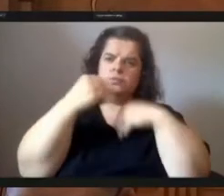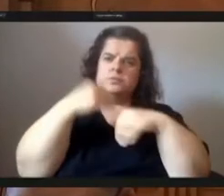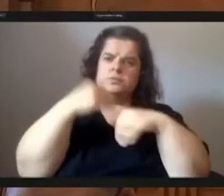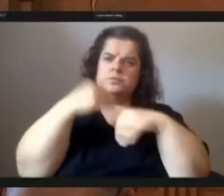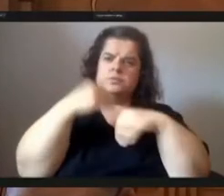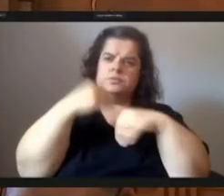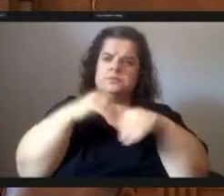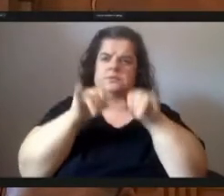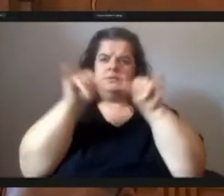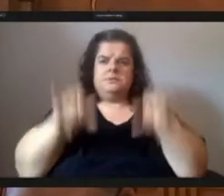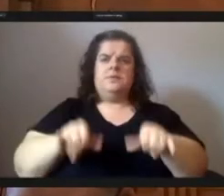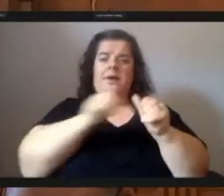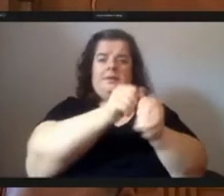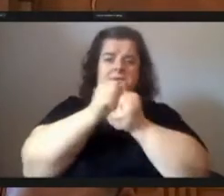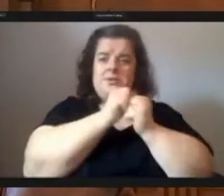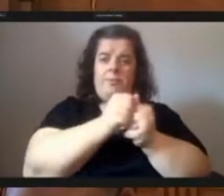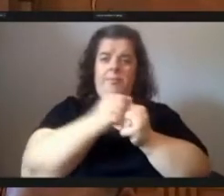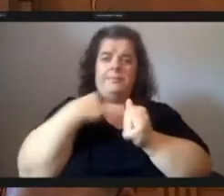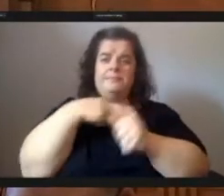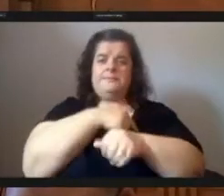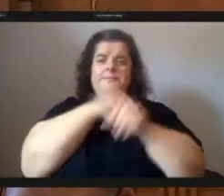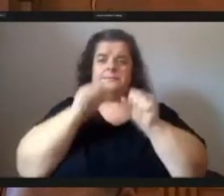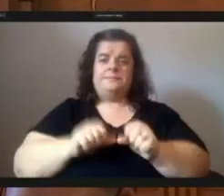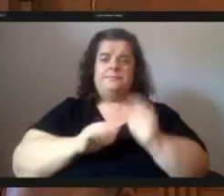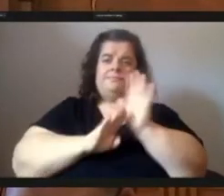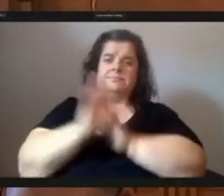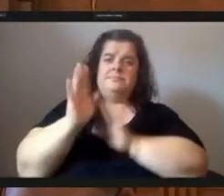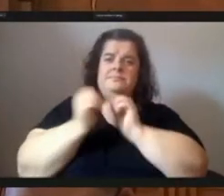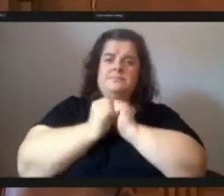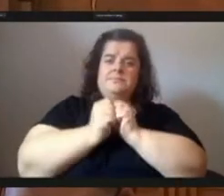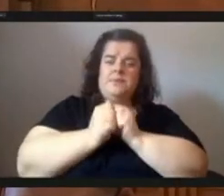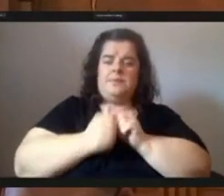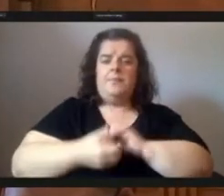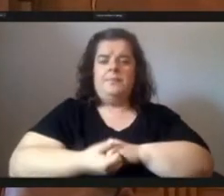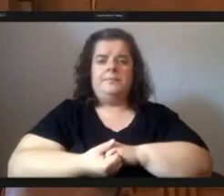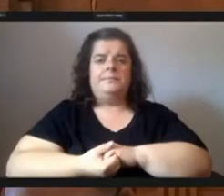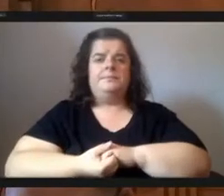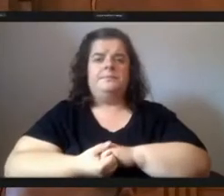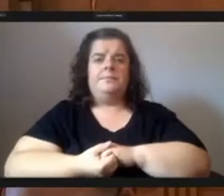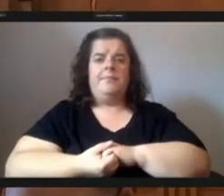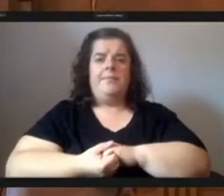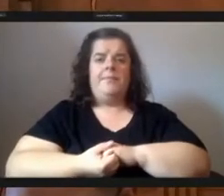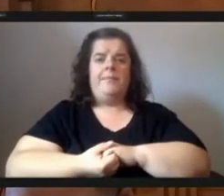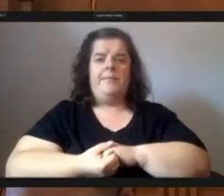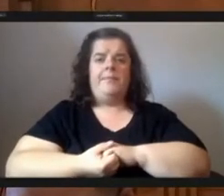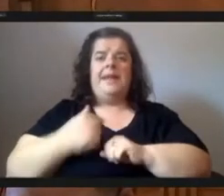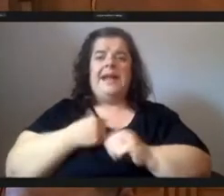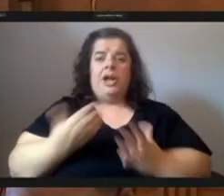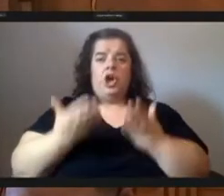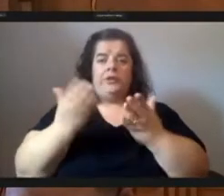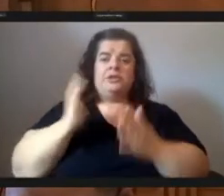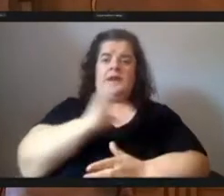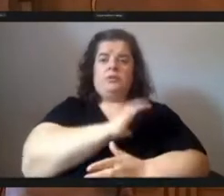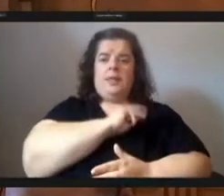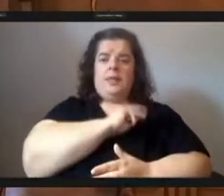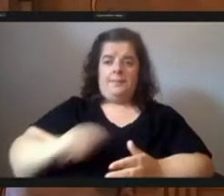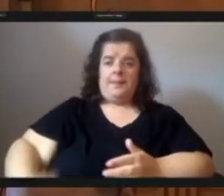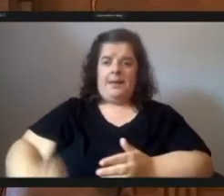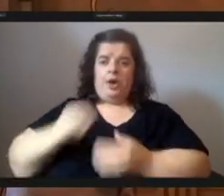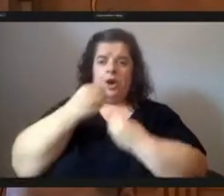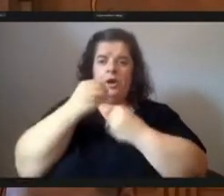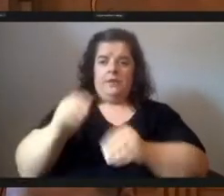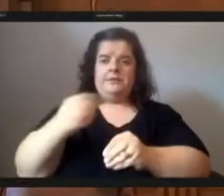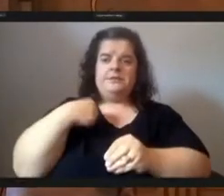we can build it so i encourage council and the mayor's office as we hammer out the